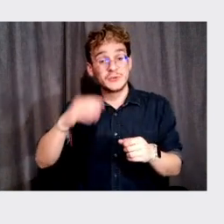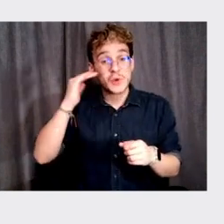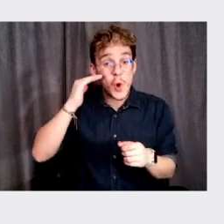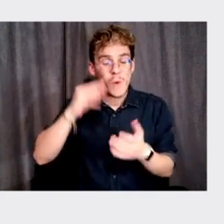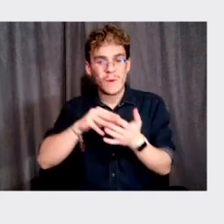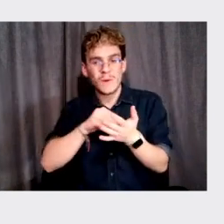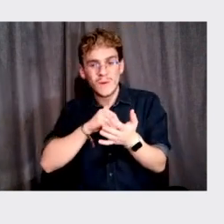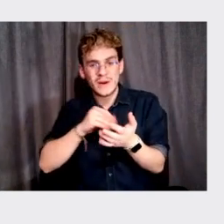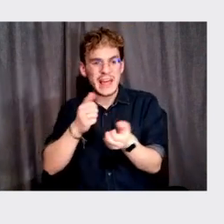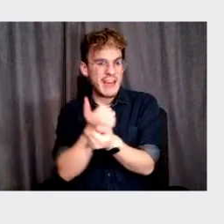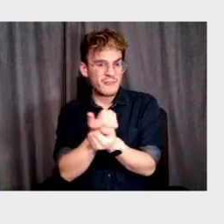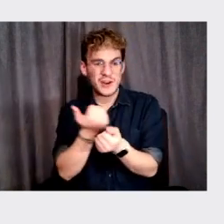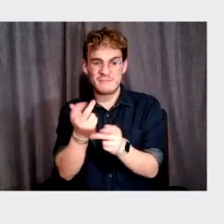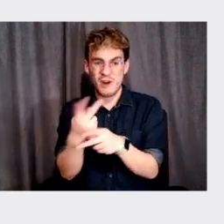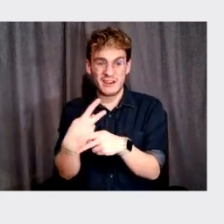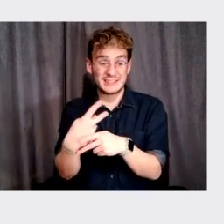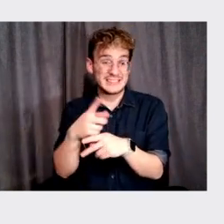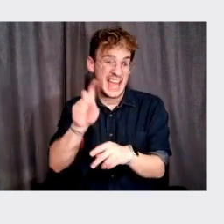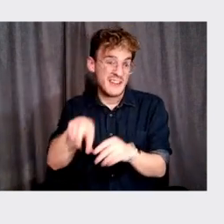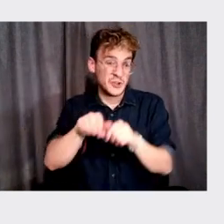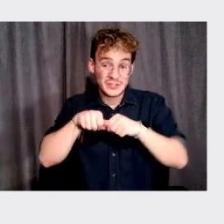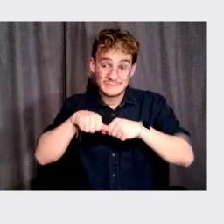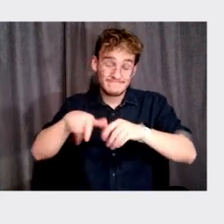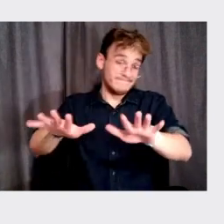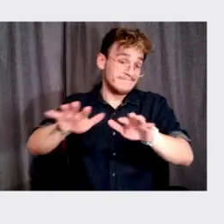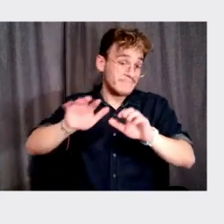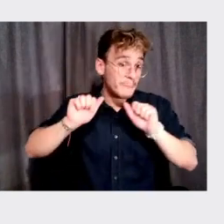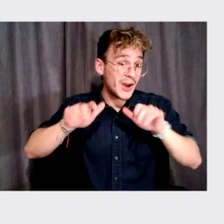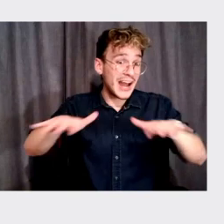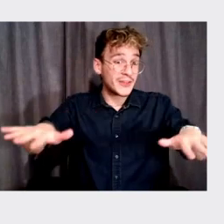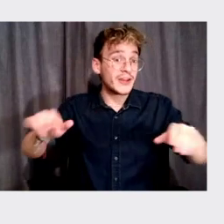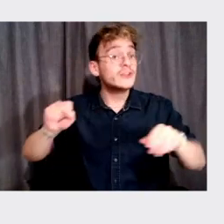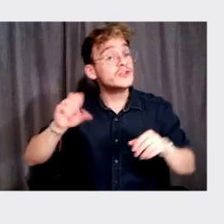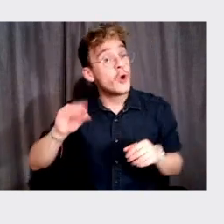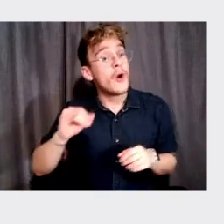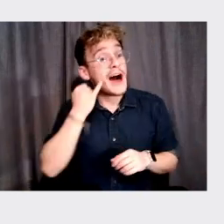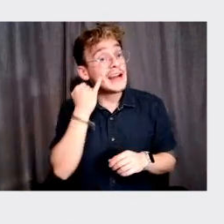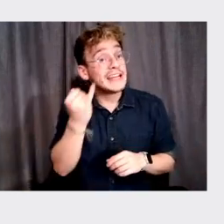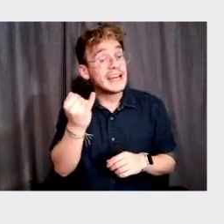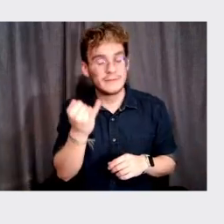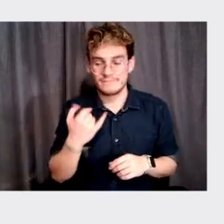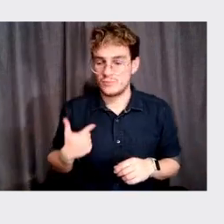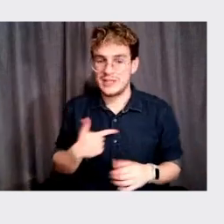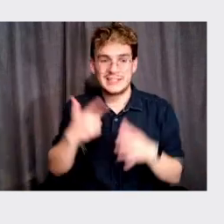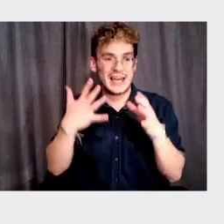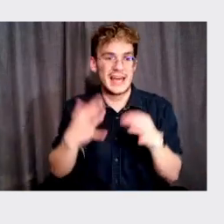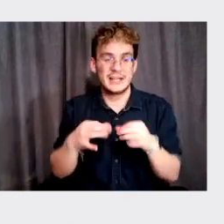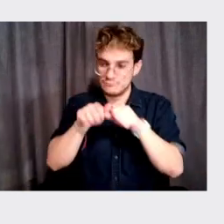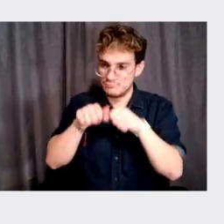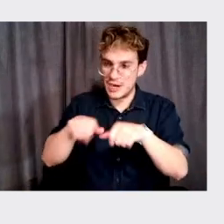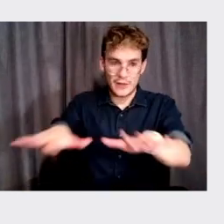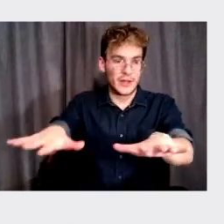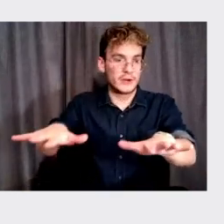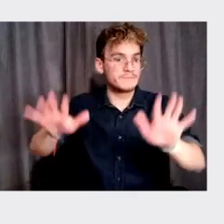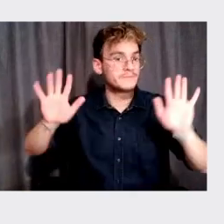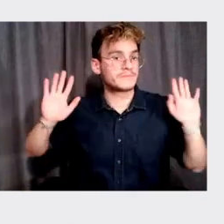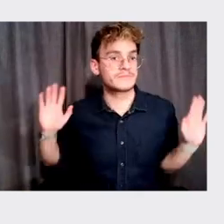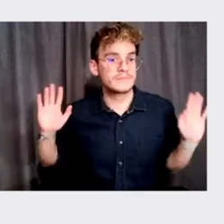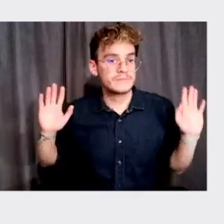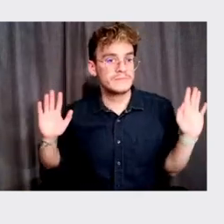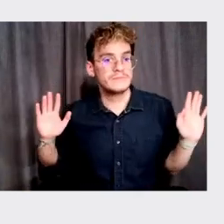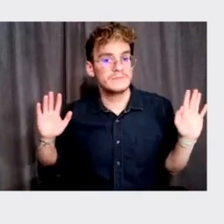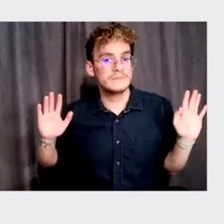evolve, we have to just put it out there. Right. So I think the idea is just to, you decided to put it out there because you can, you know,